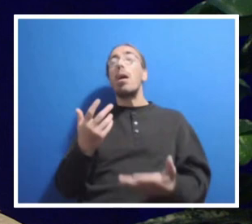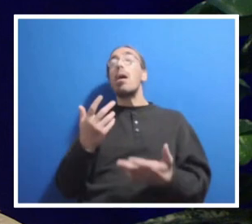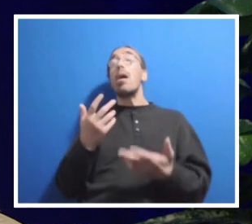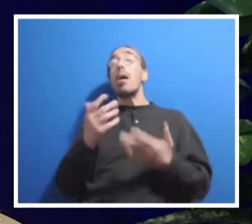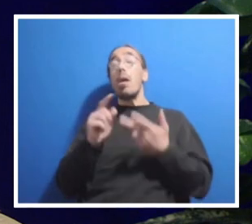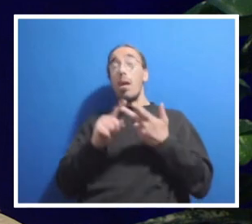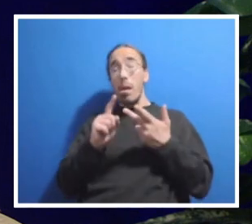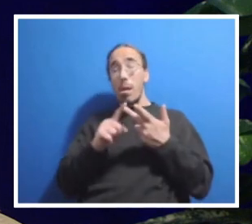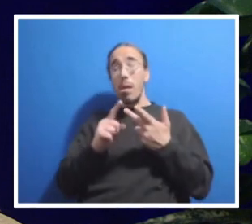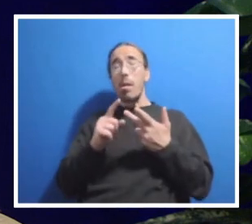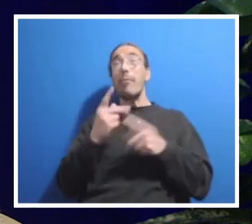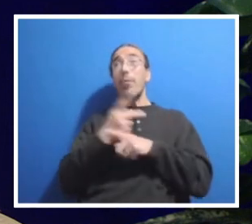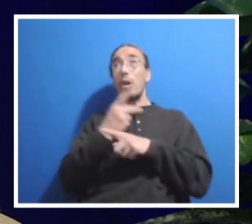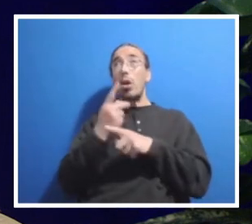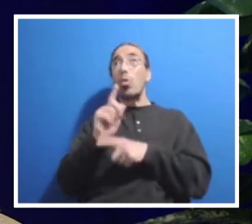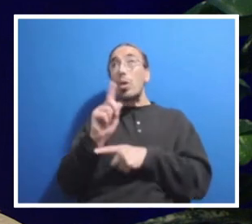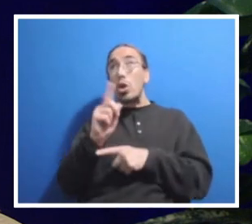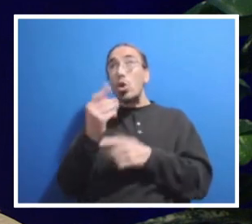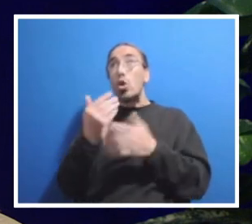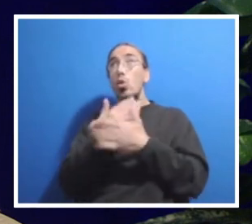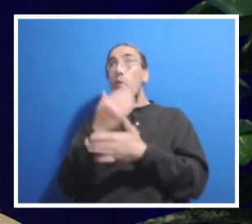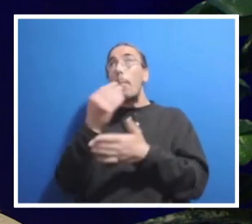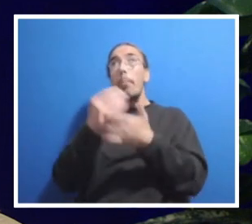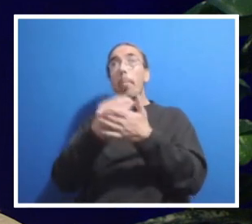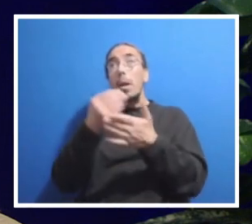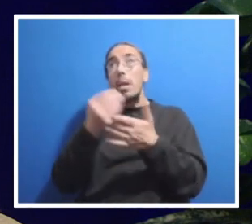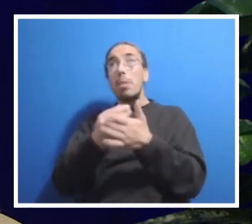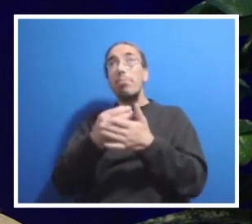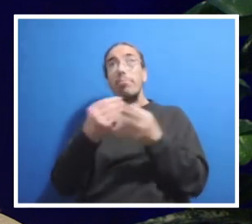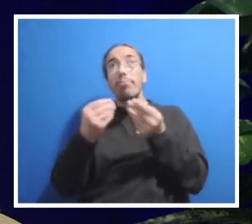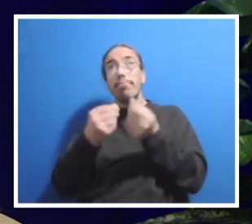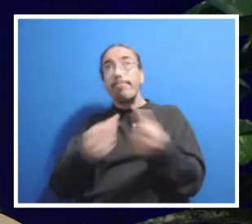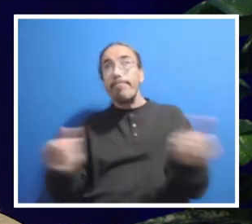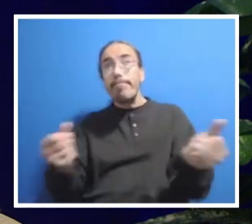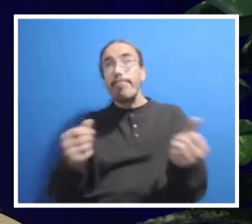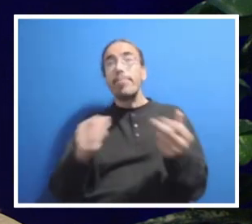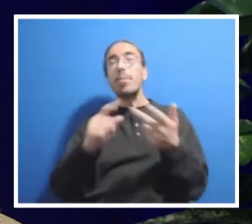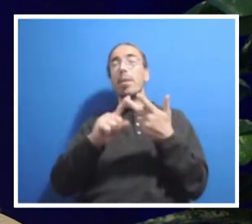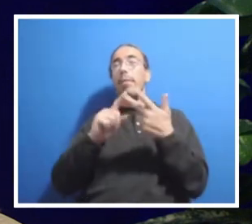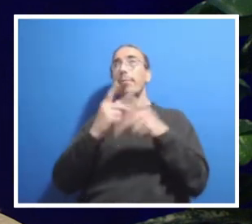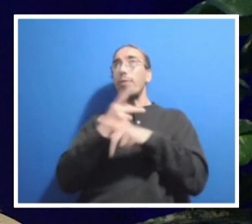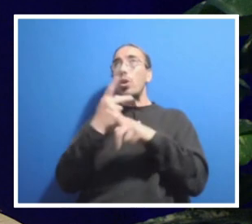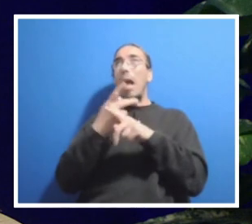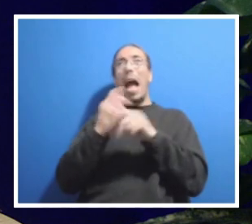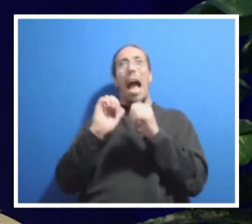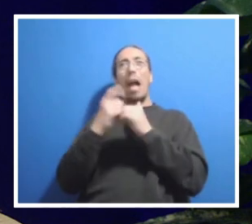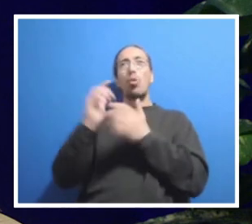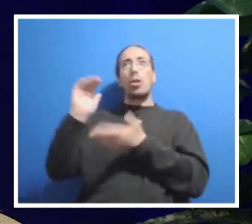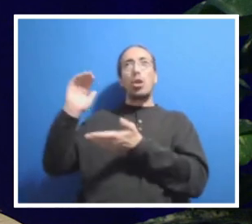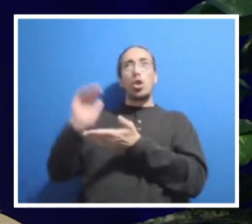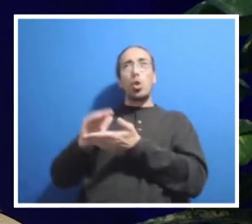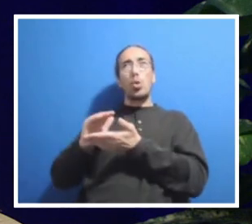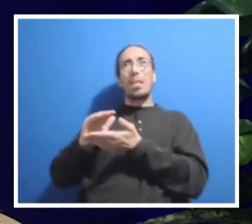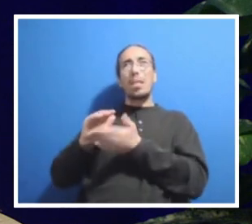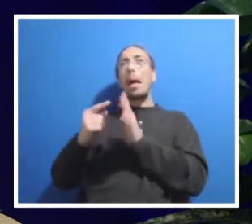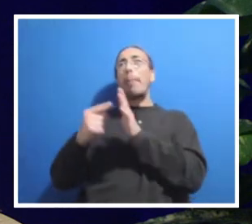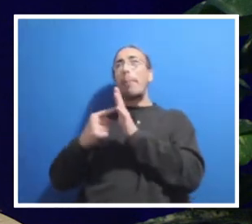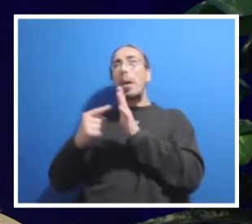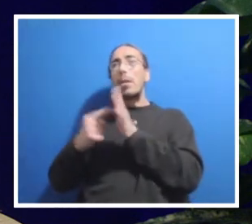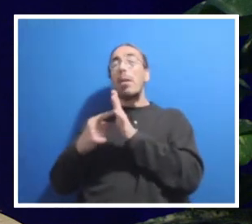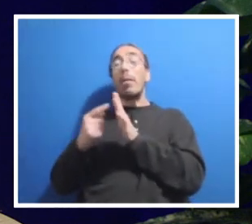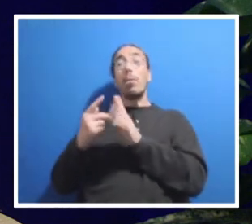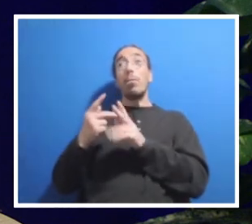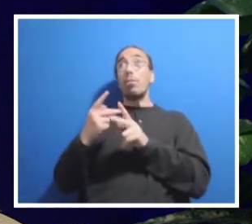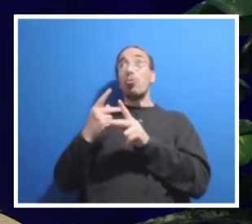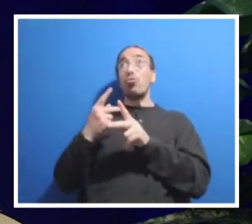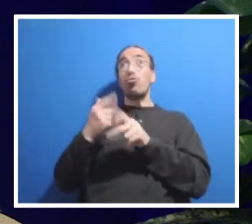new revenues go, thinking about how we might reduce other expenses to appropriately and strategically fund